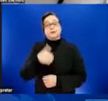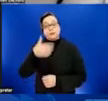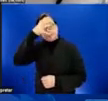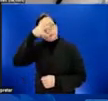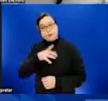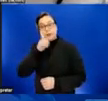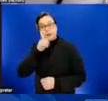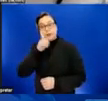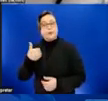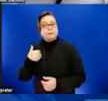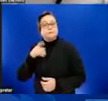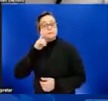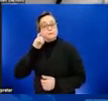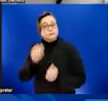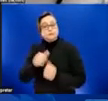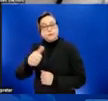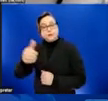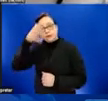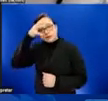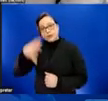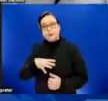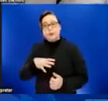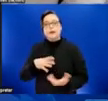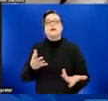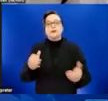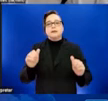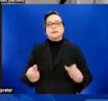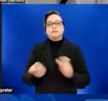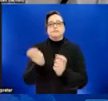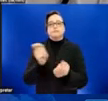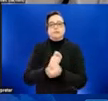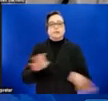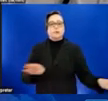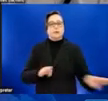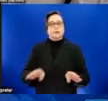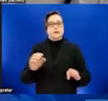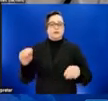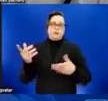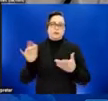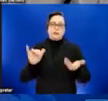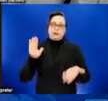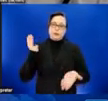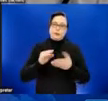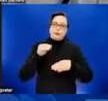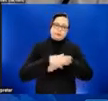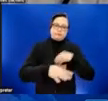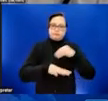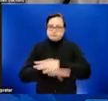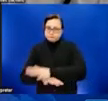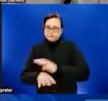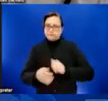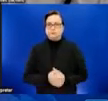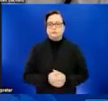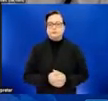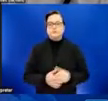modifying transmission-related behaviors. We have posted a number of web pages and communicated the symptoms of disease